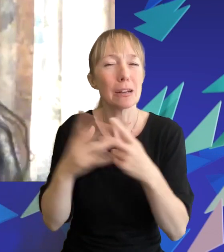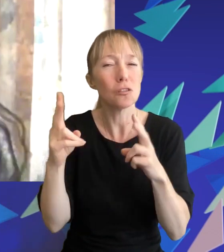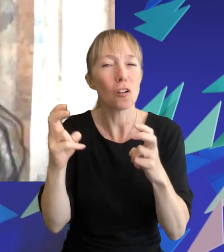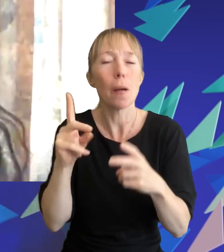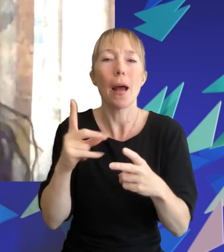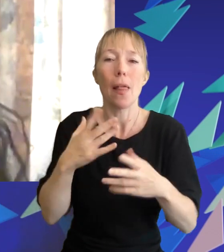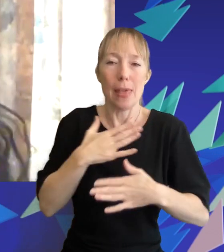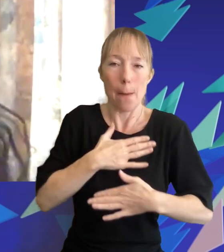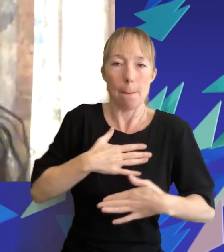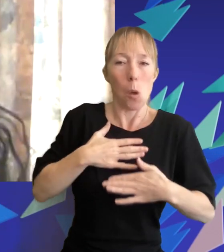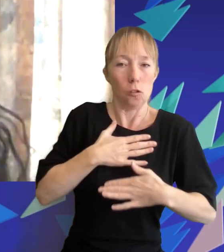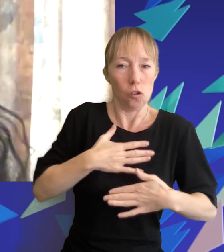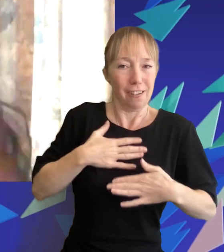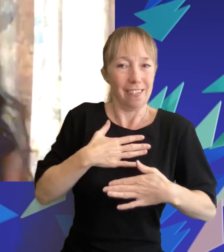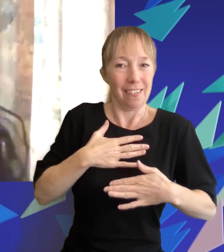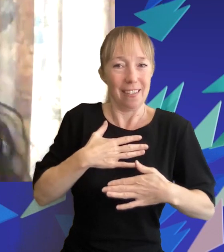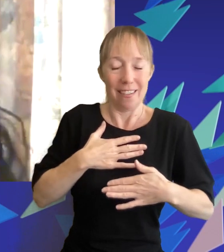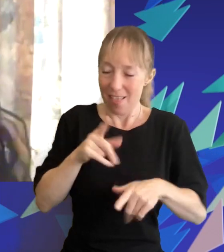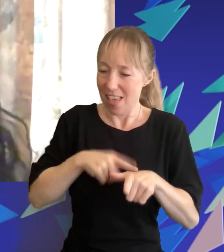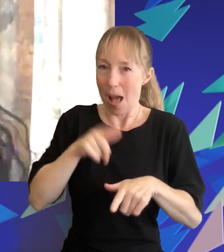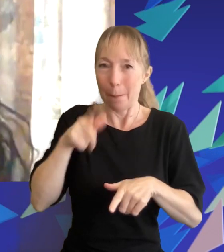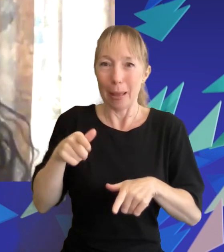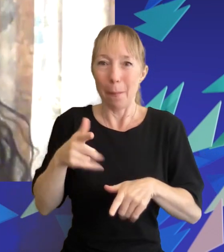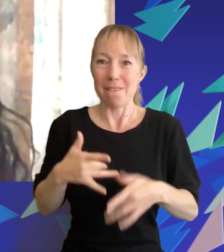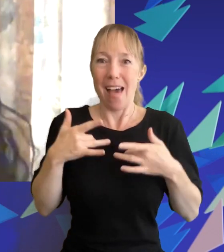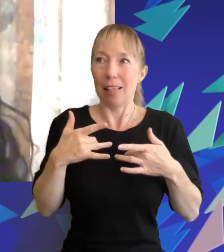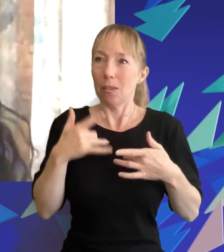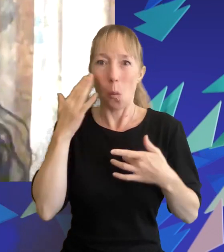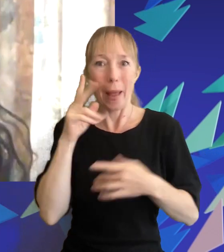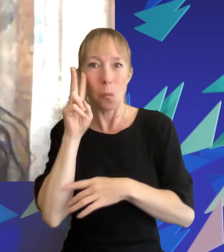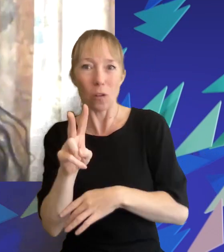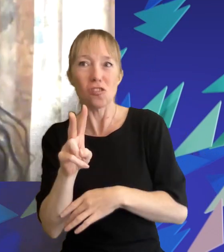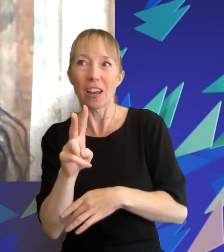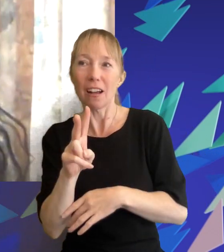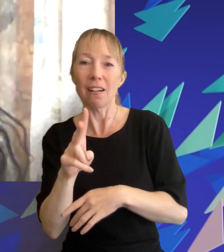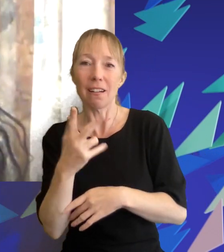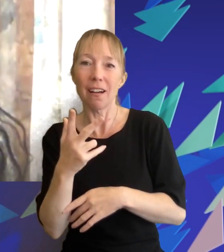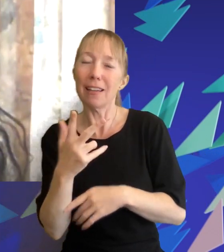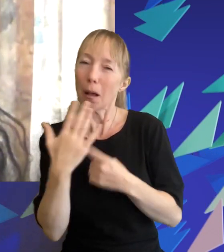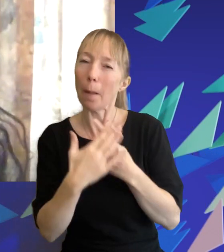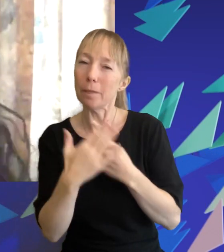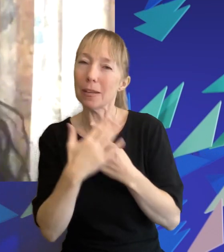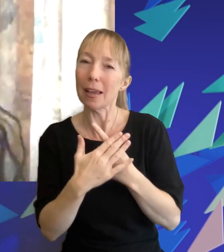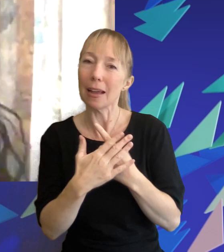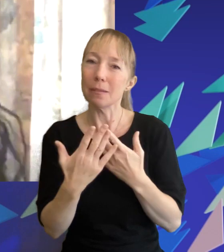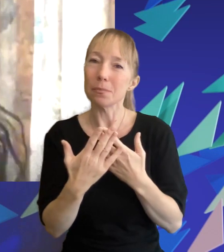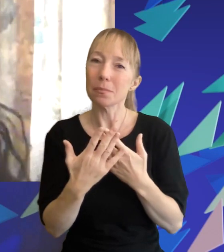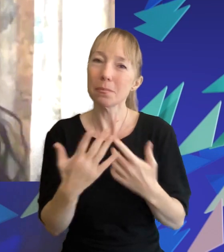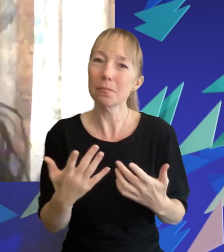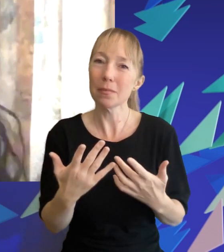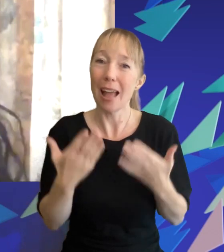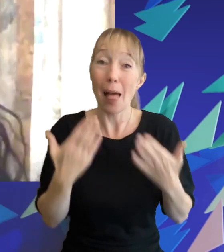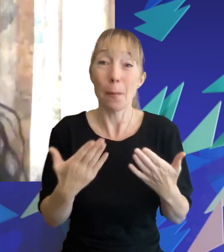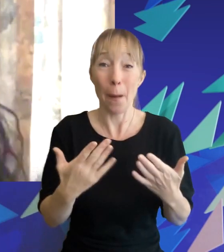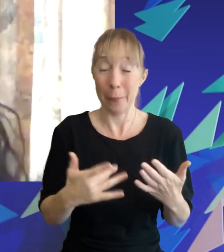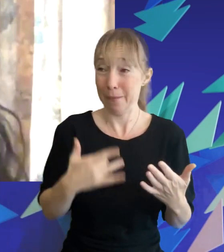that young people associate with them very much are and many describe the present feeling as feeling like somewhat of a